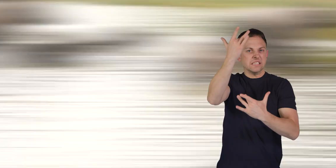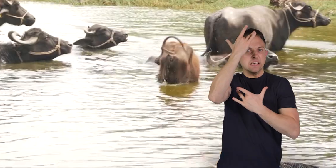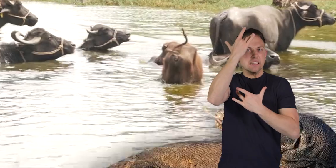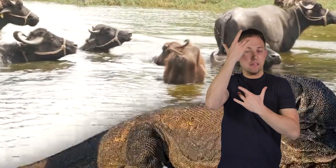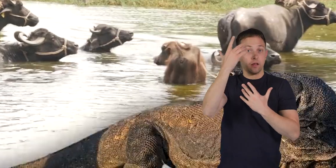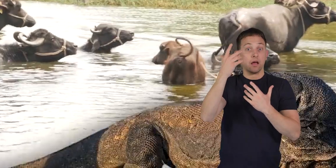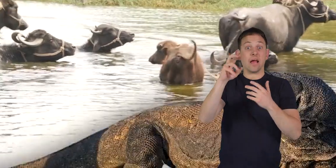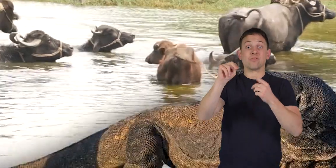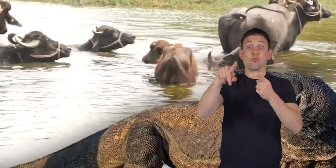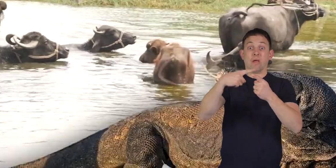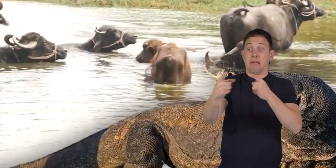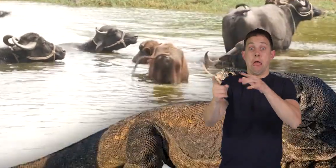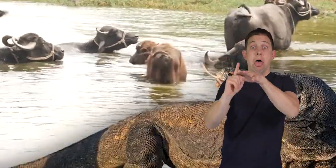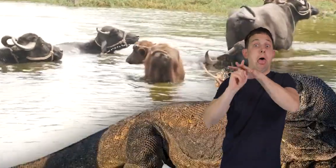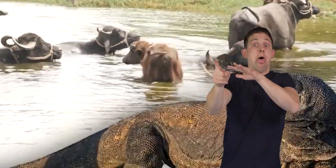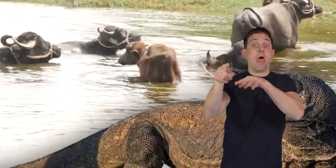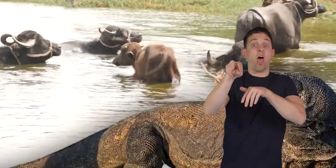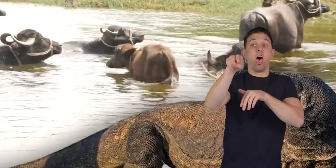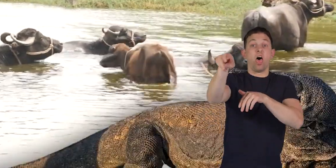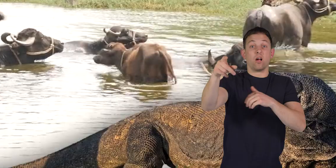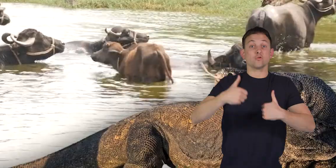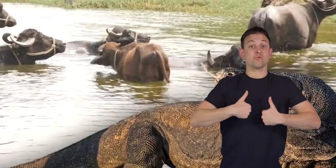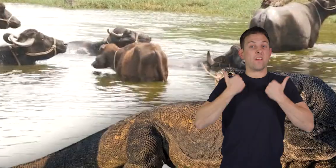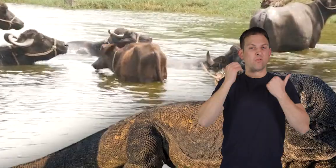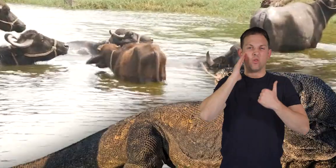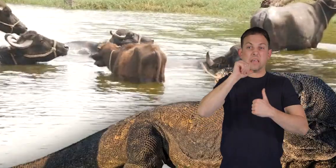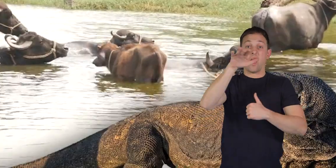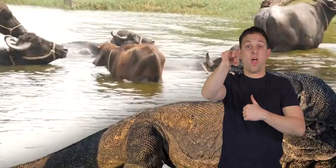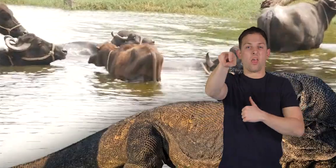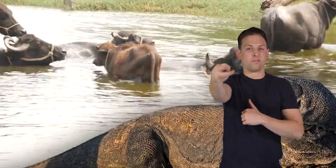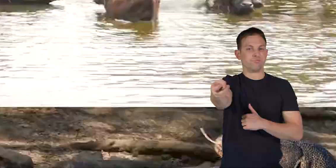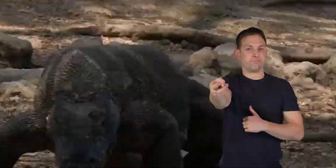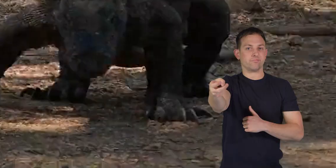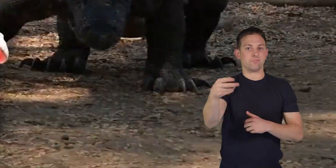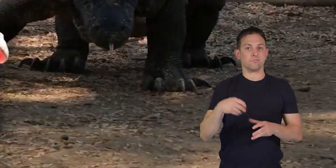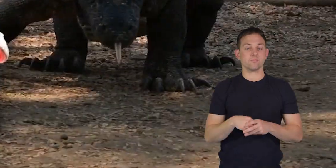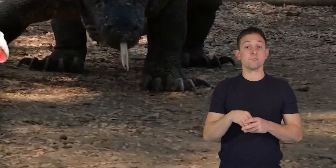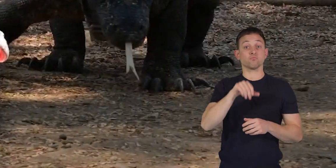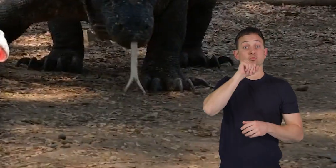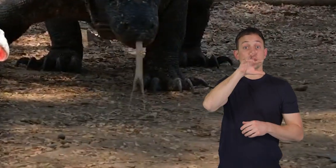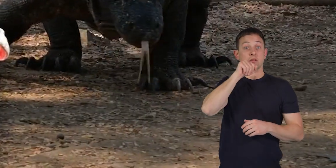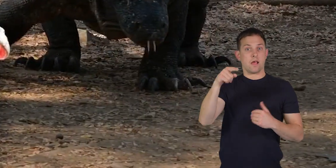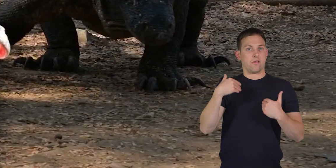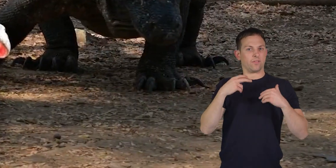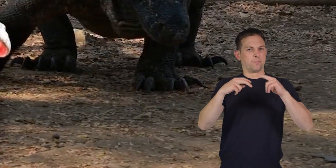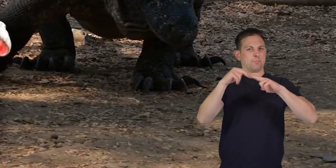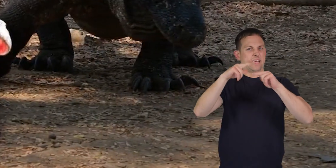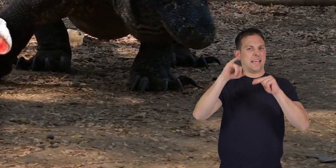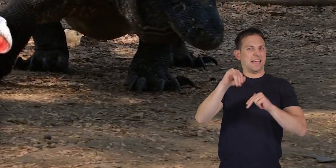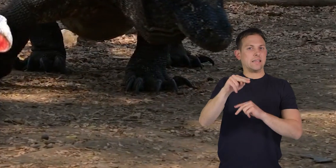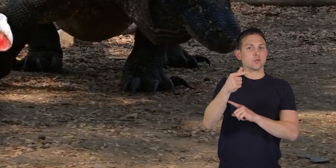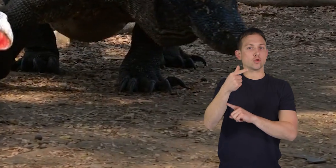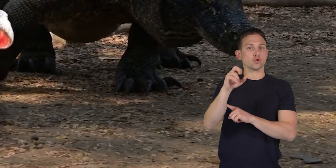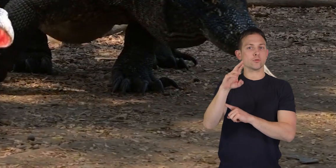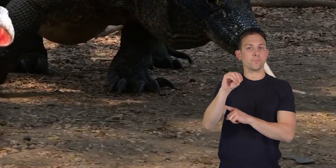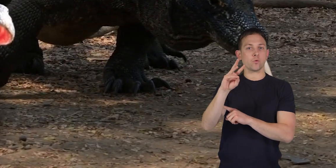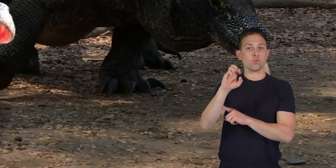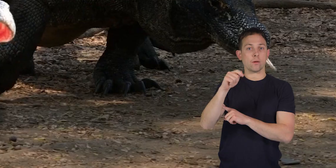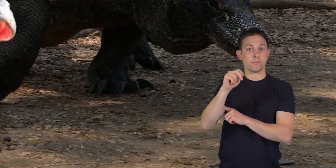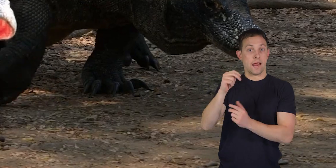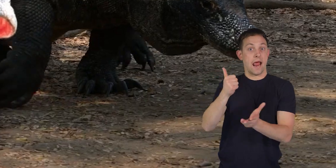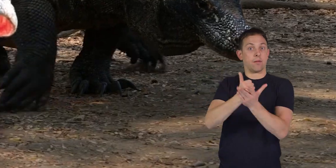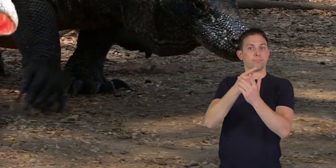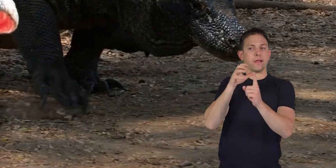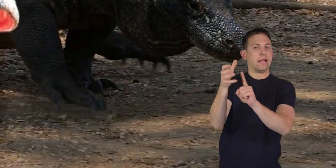So even if the prey gets away, it might not survive for long. It's like the dragons have a built-in germ weapon